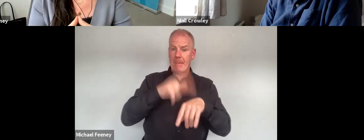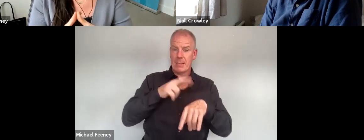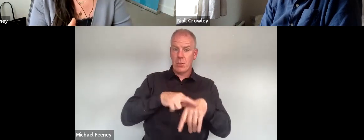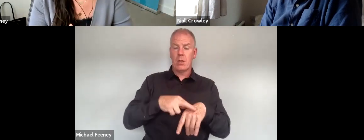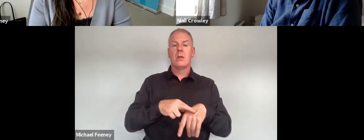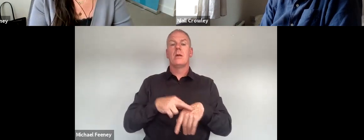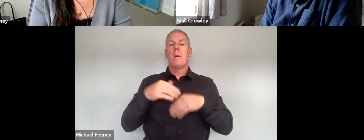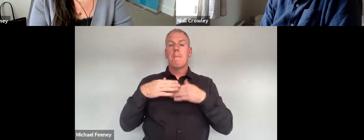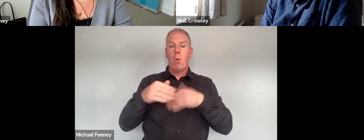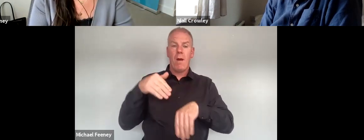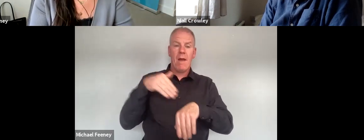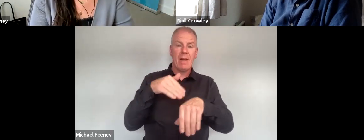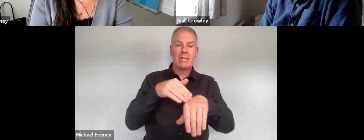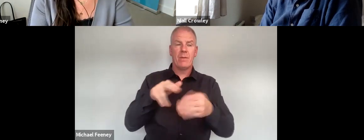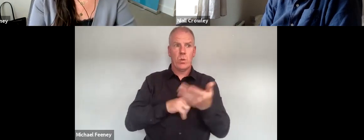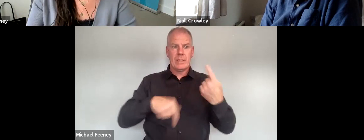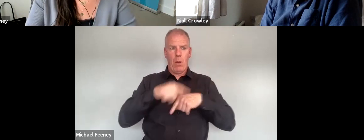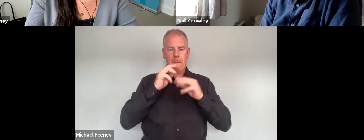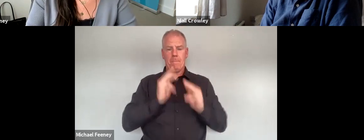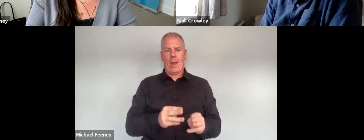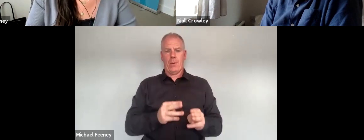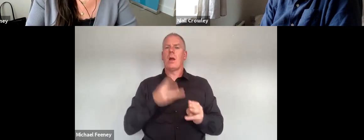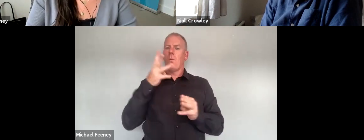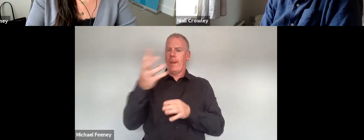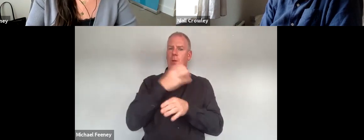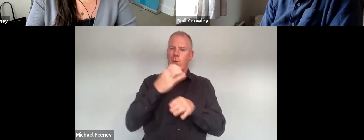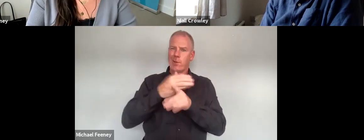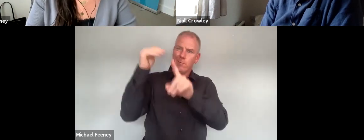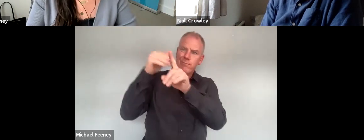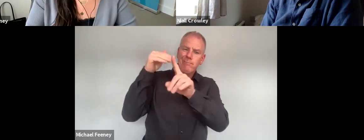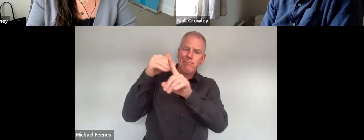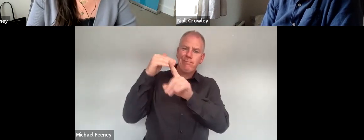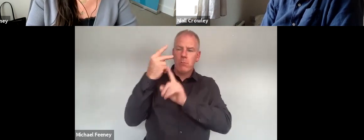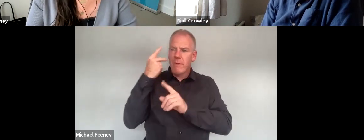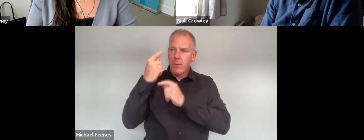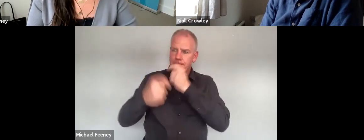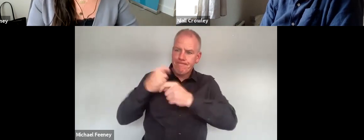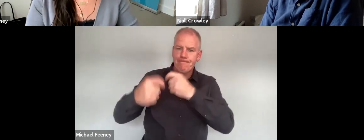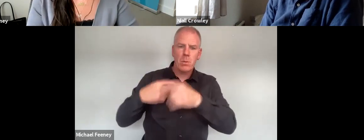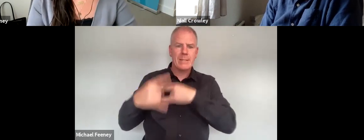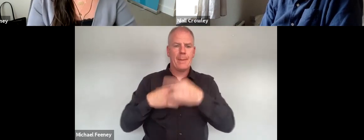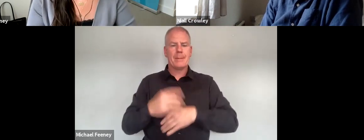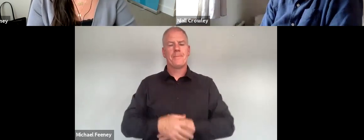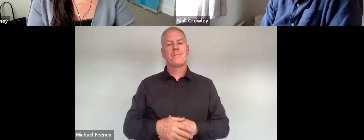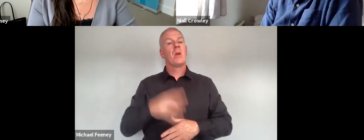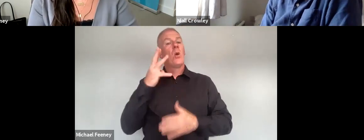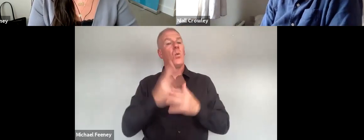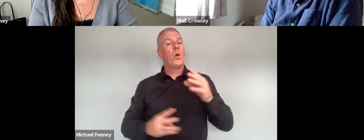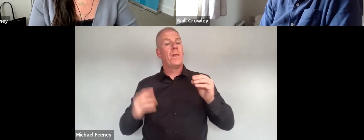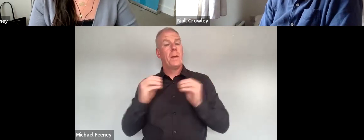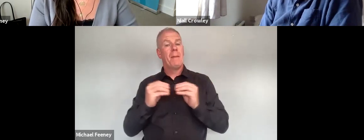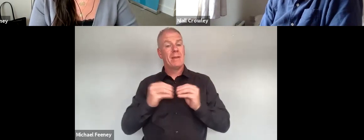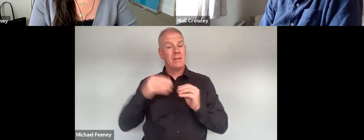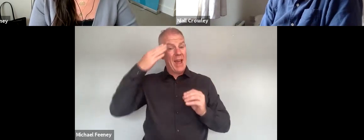be more effective in the use of our powers and that is something we will continue to keep under review it's also worth noting that as